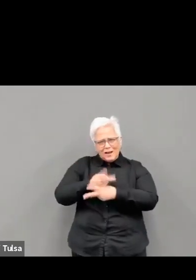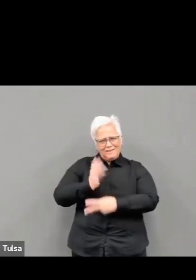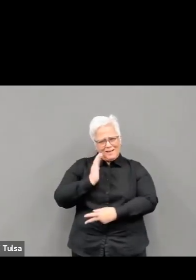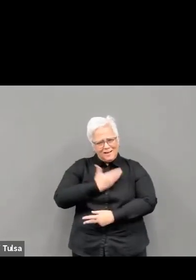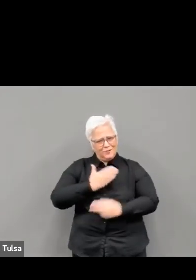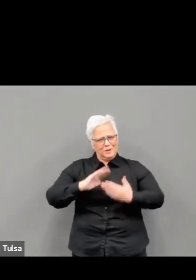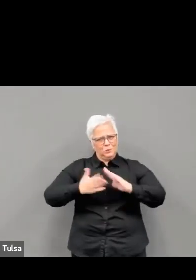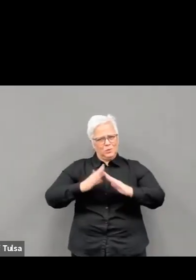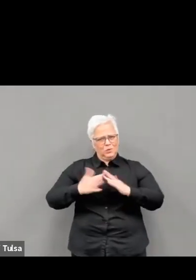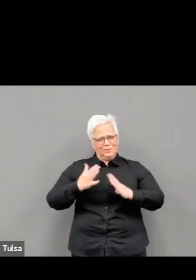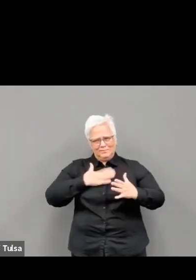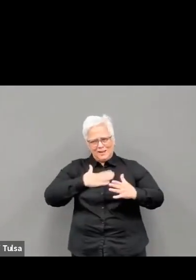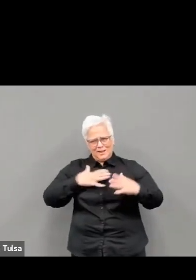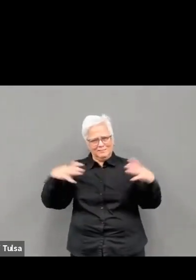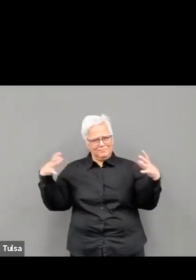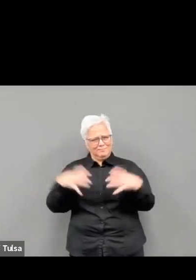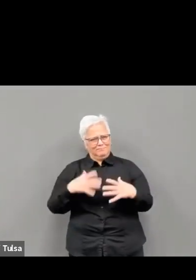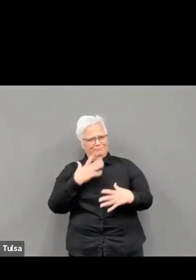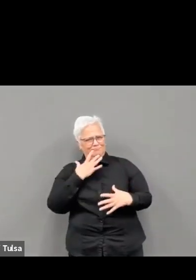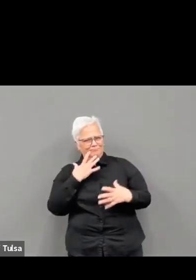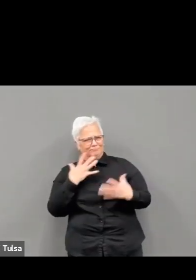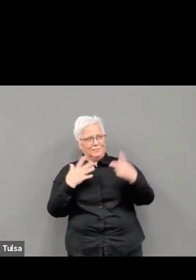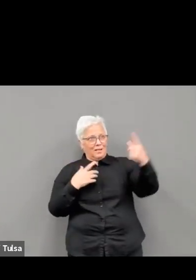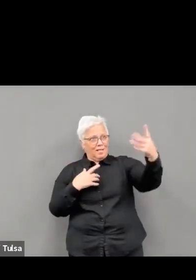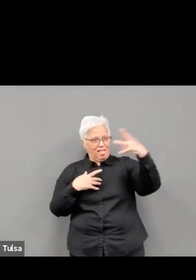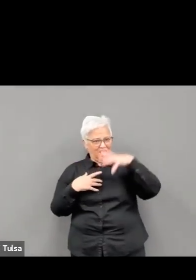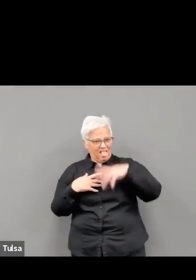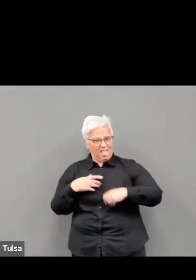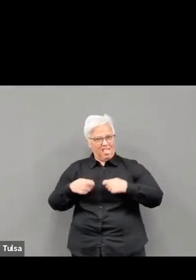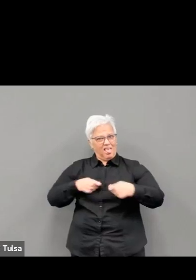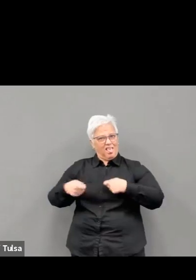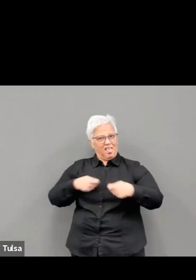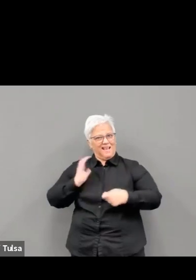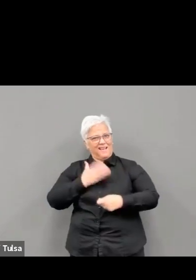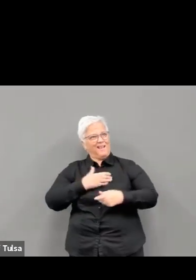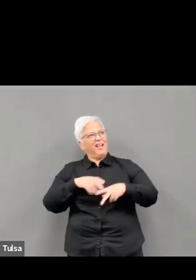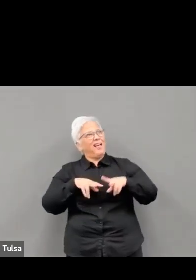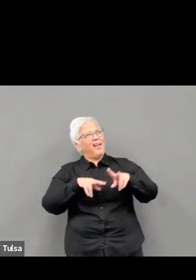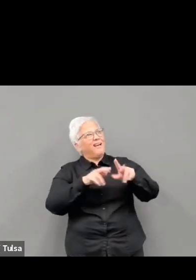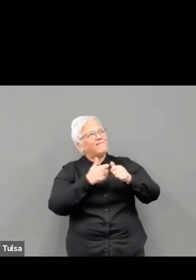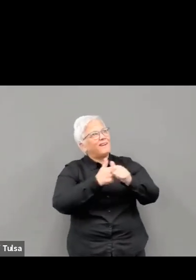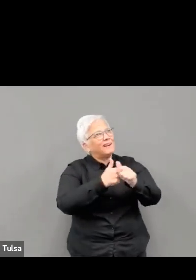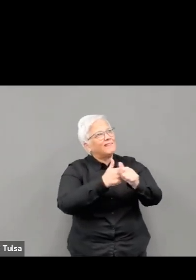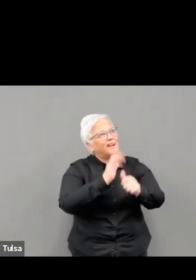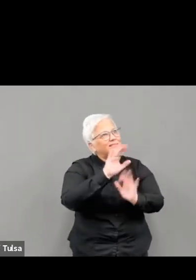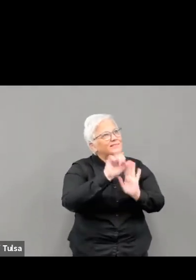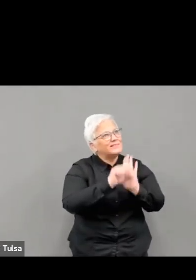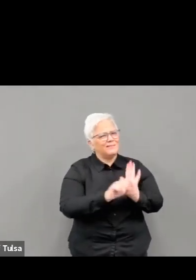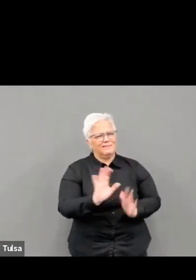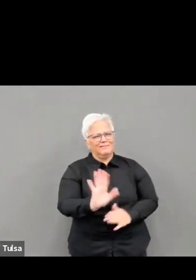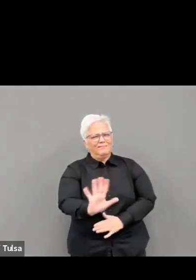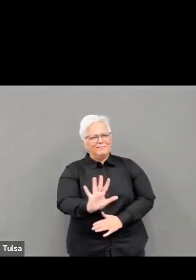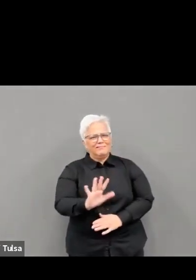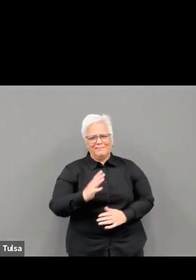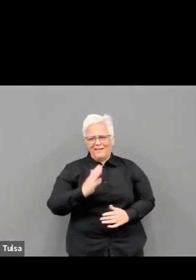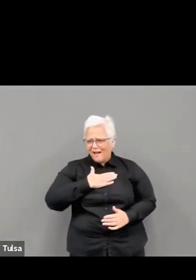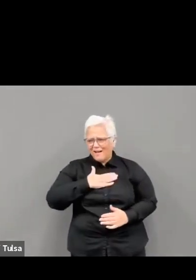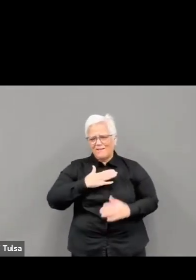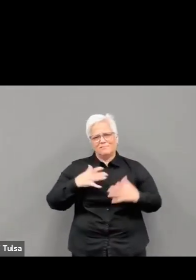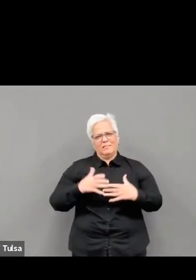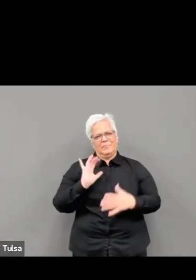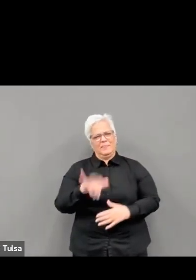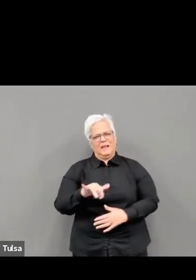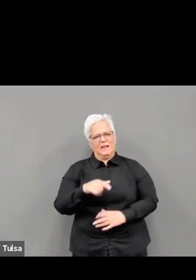priority for each of us. And we've all learned more about vaccines and pandemic impacts around the world.